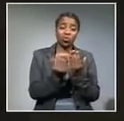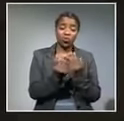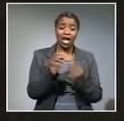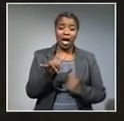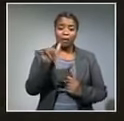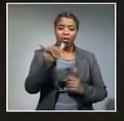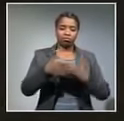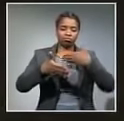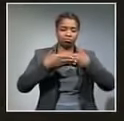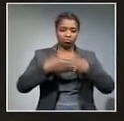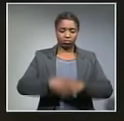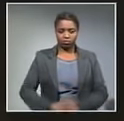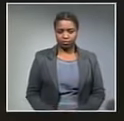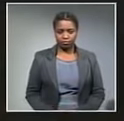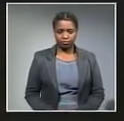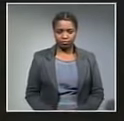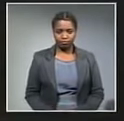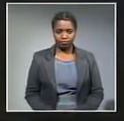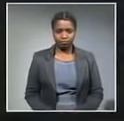airport have been closed